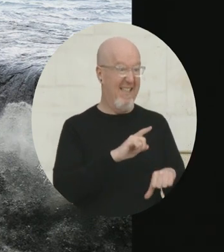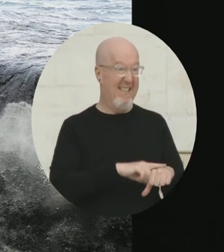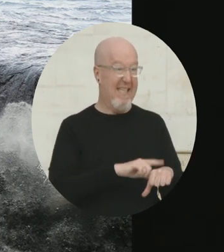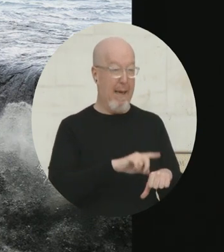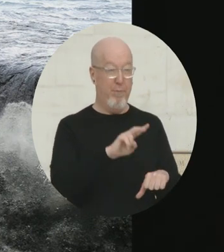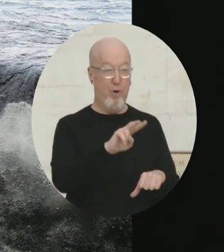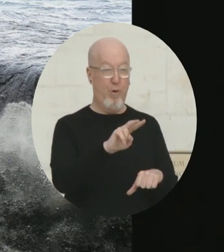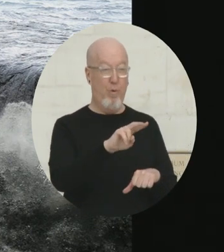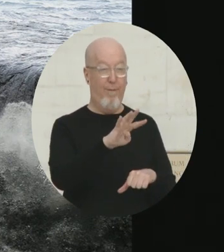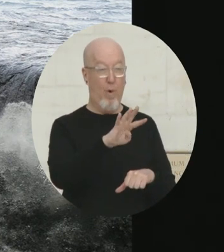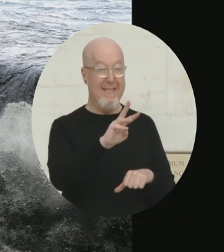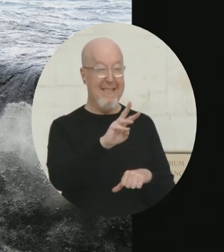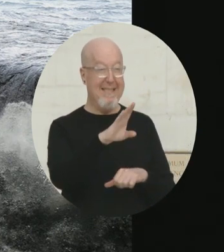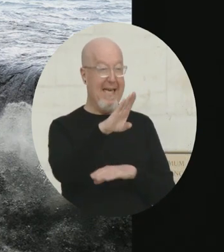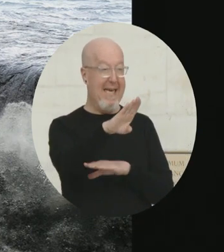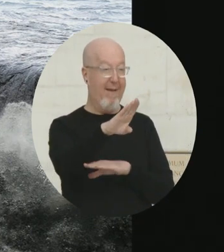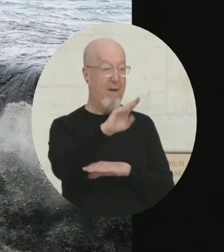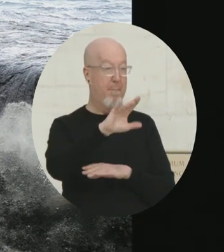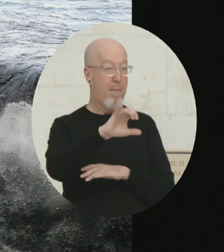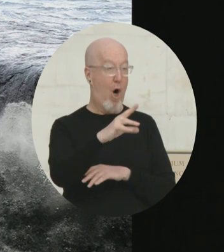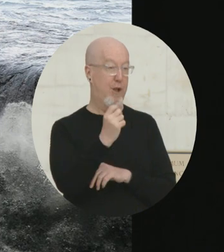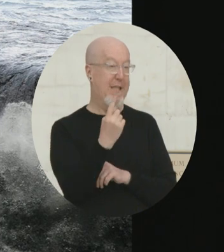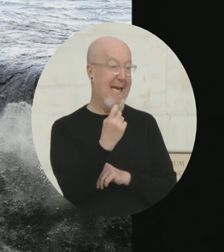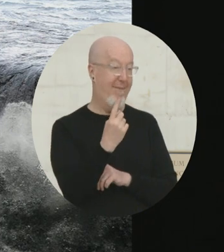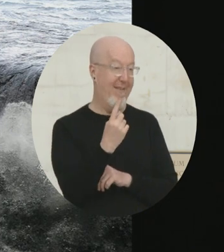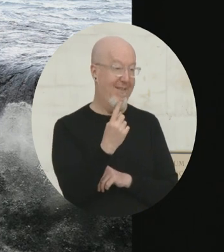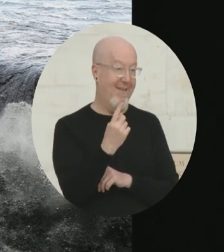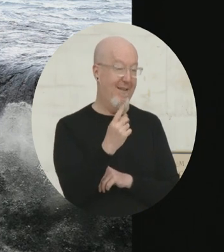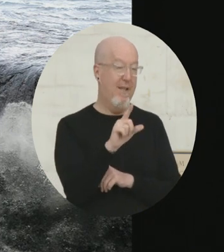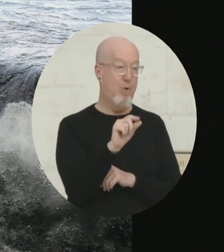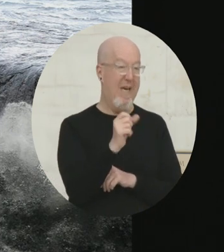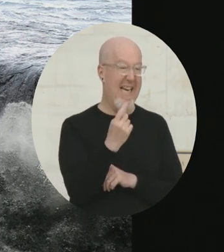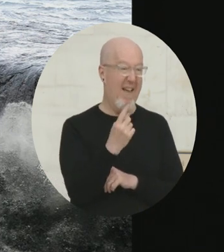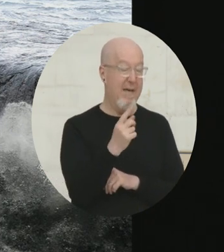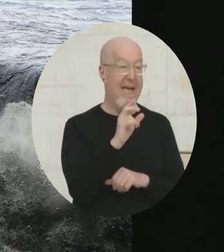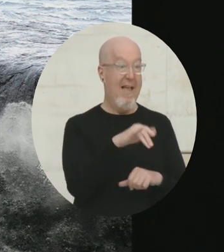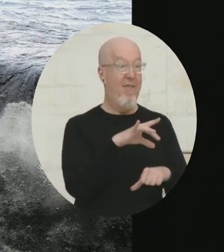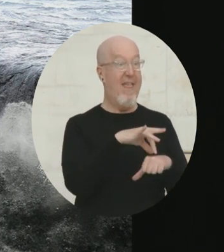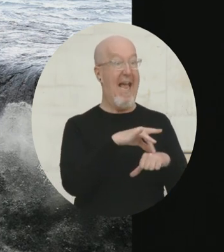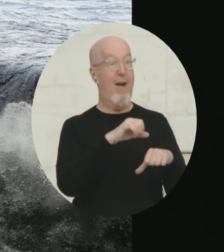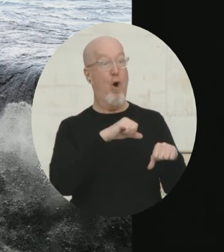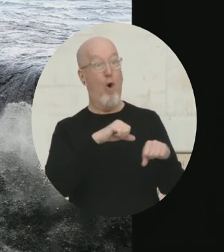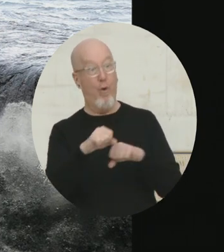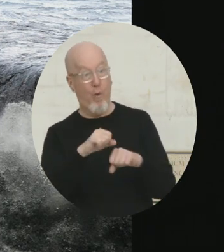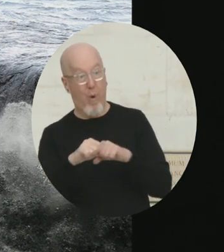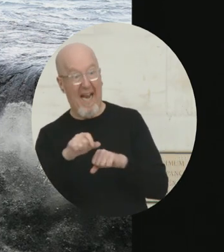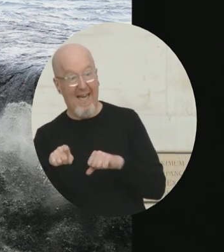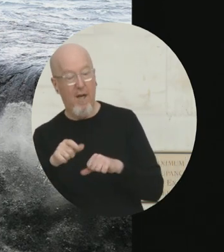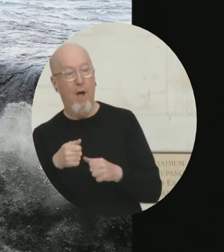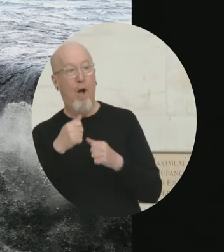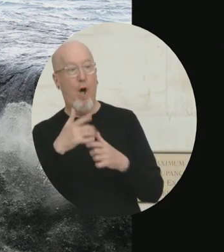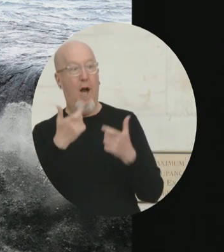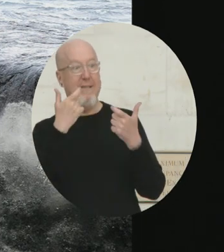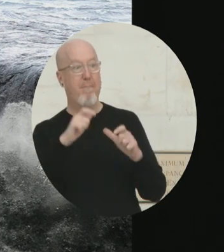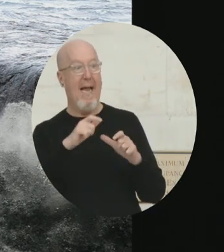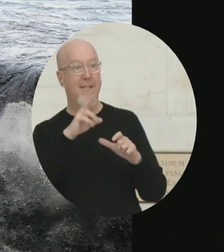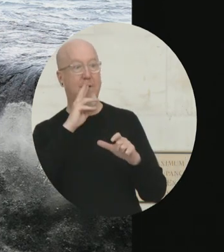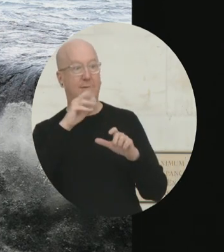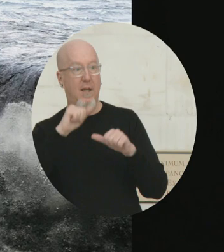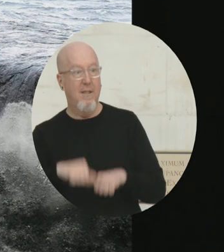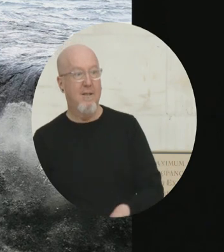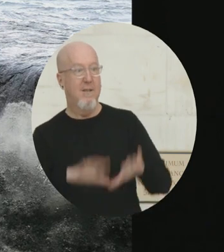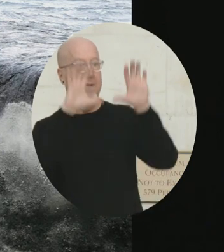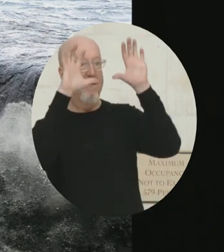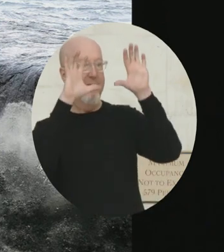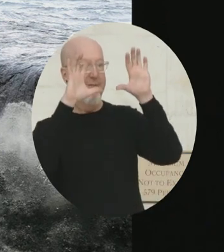p.m. on the 11th of March, 2011. The earthquake then triggered a massive tsunami, a huge